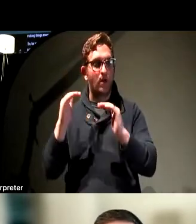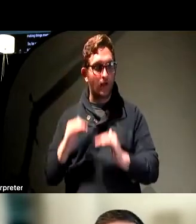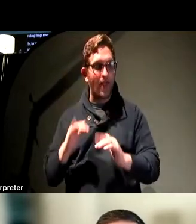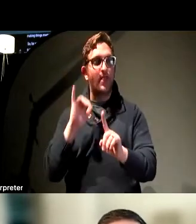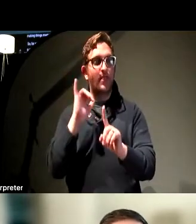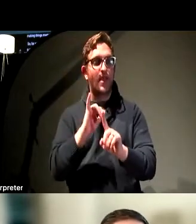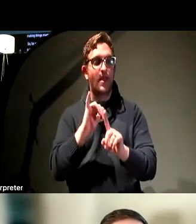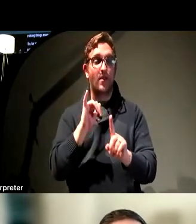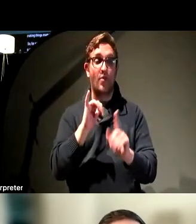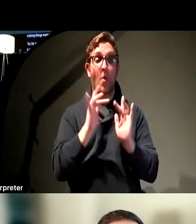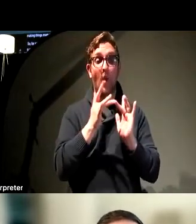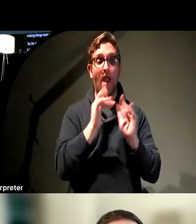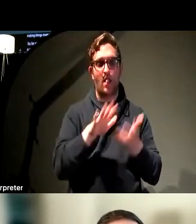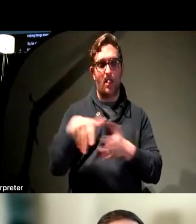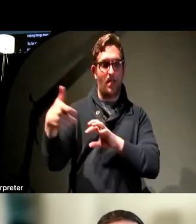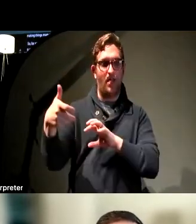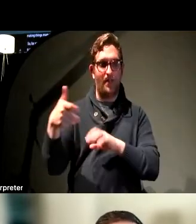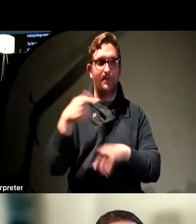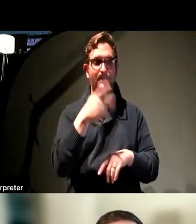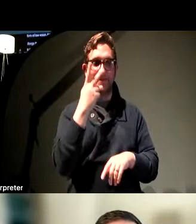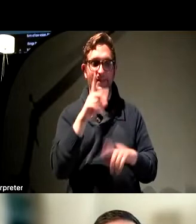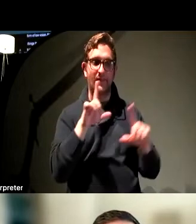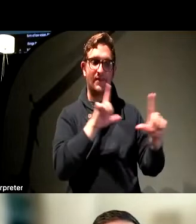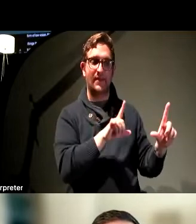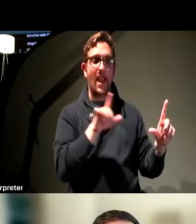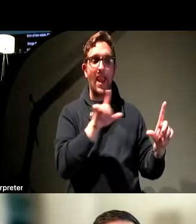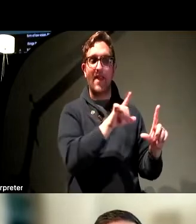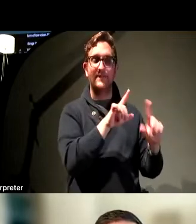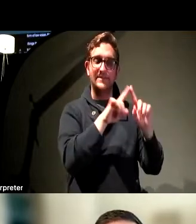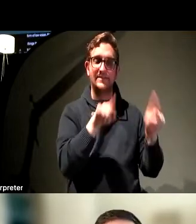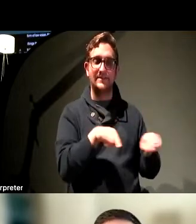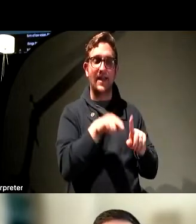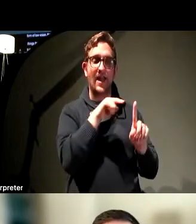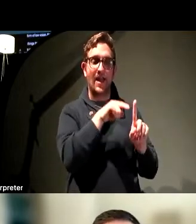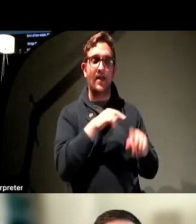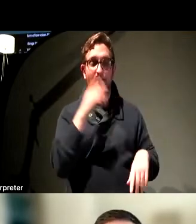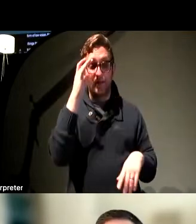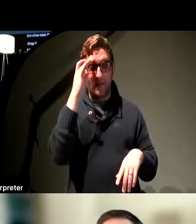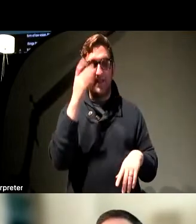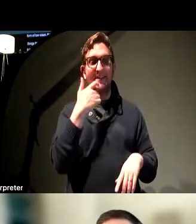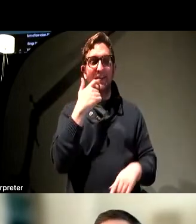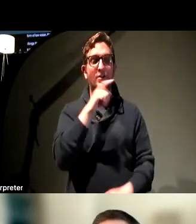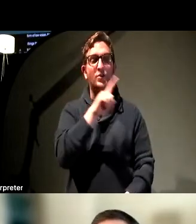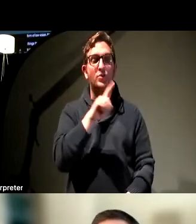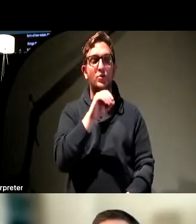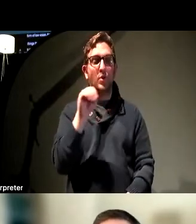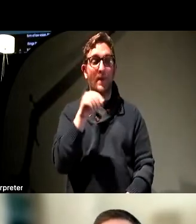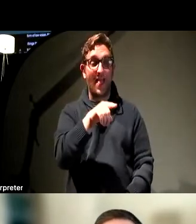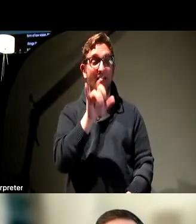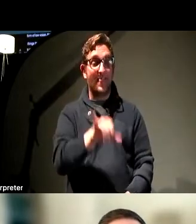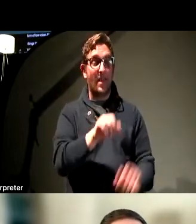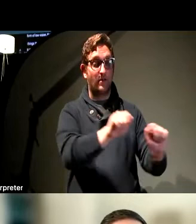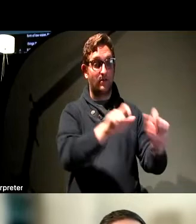Web can break on screen on this left hand side about this little screen snippet. And this has been zoomed to, I think, about 200% for this